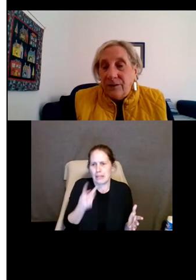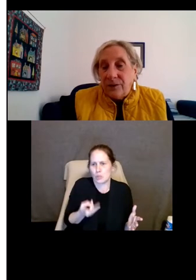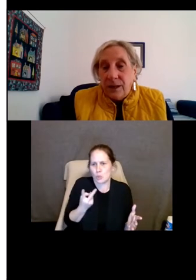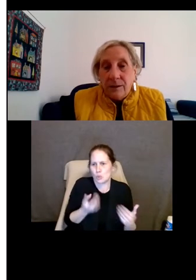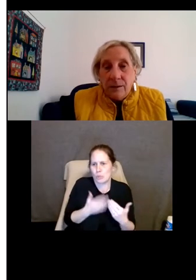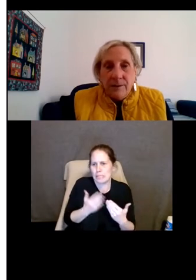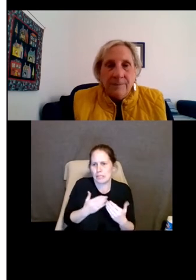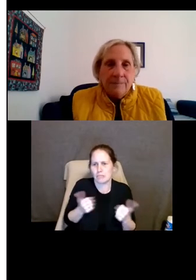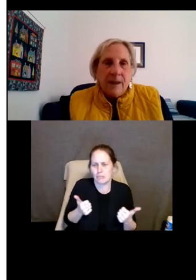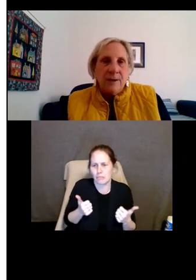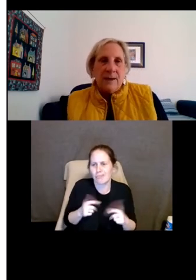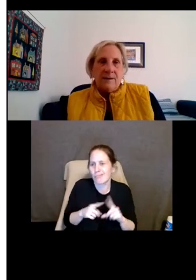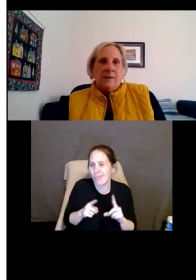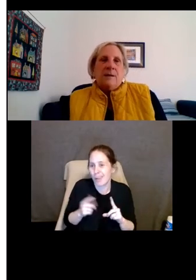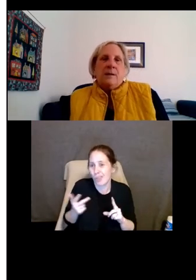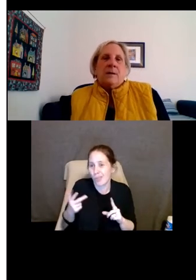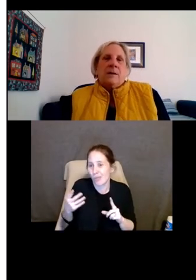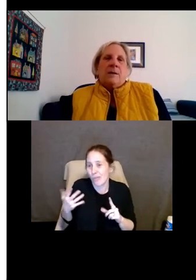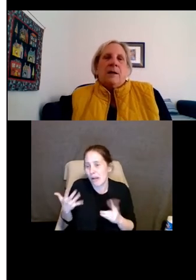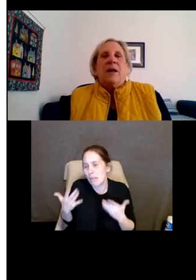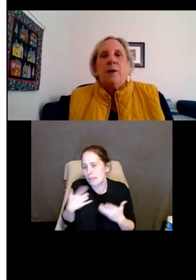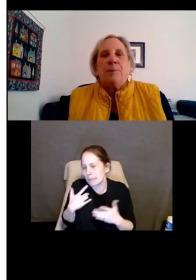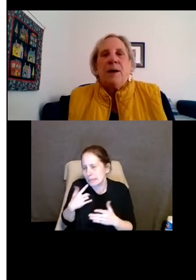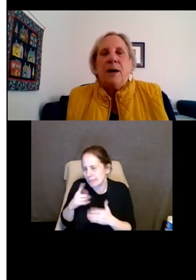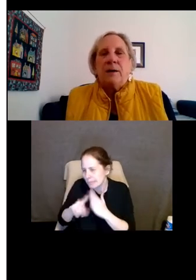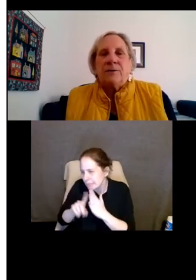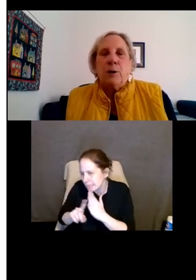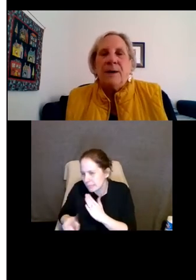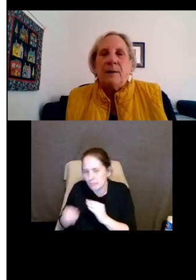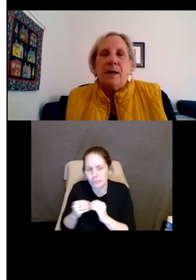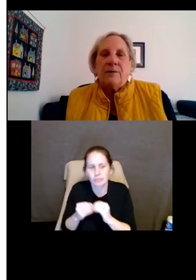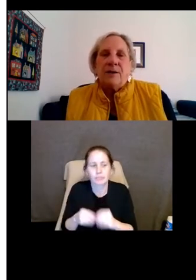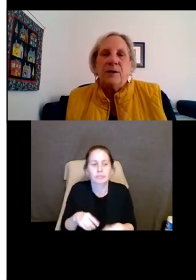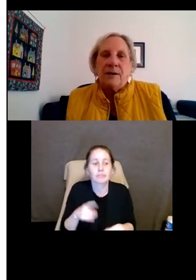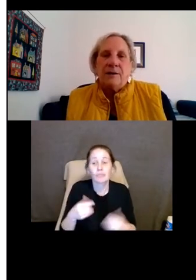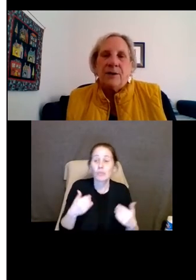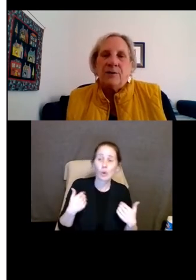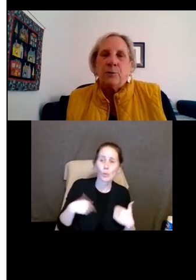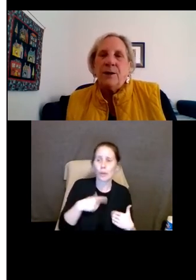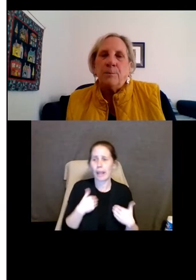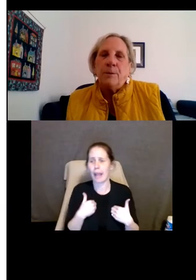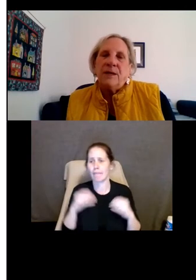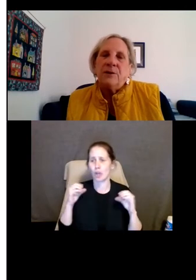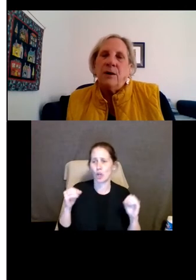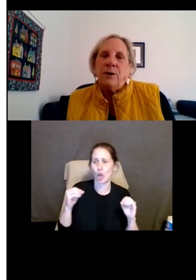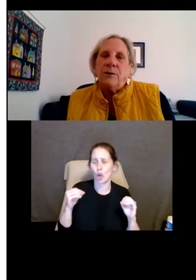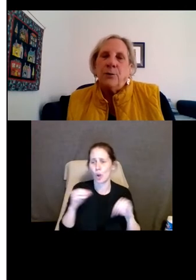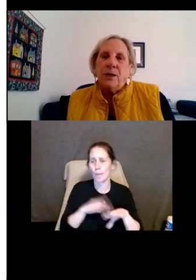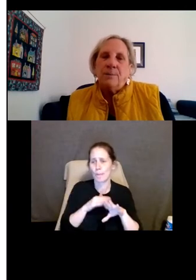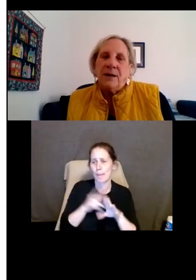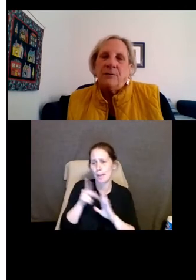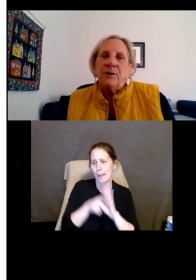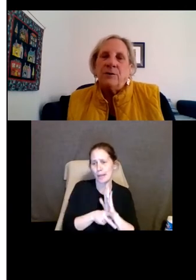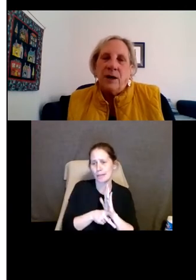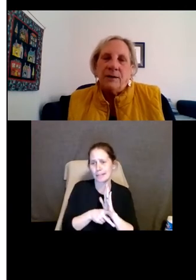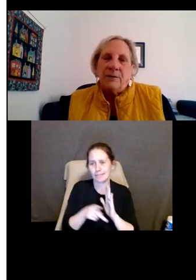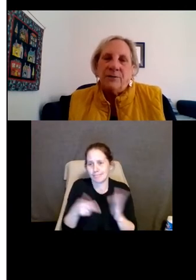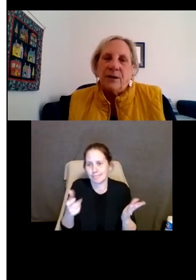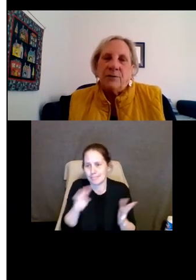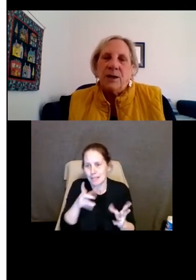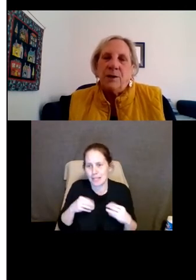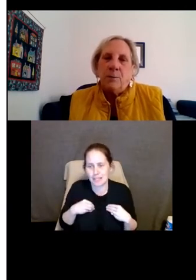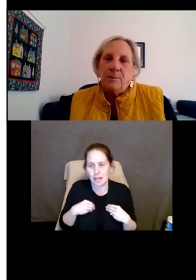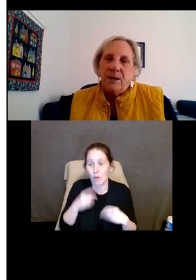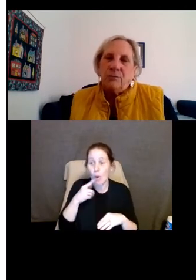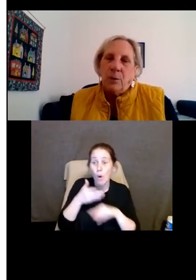and that's too easily. Okay. We have a no-pot policy, no pet policy, not a defense. We don't permit dogs over 40 pounds, not